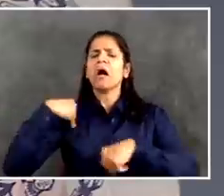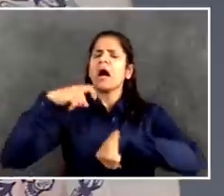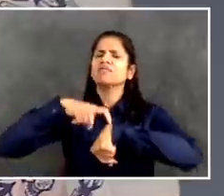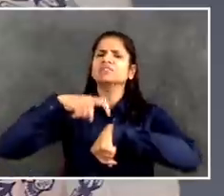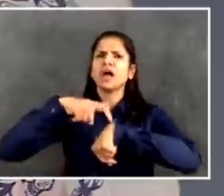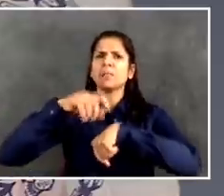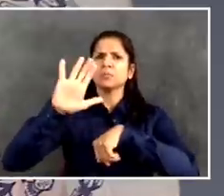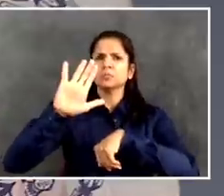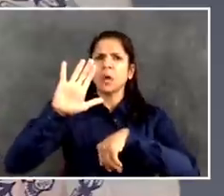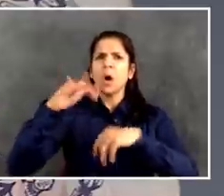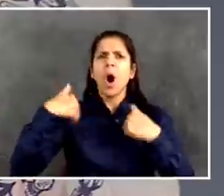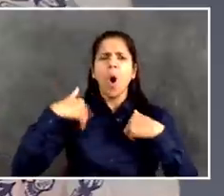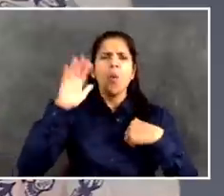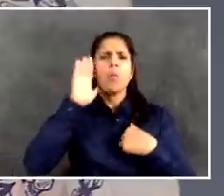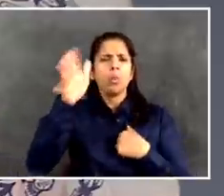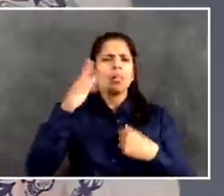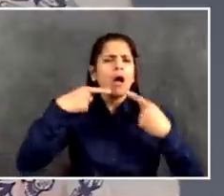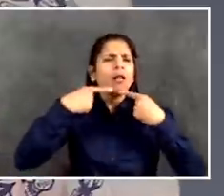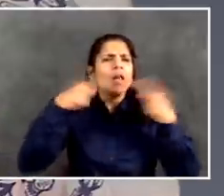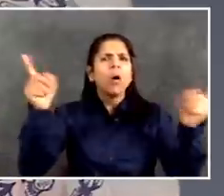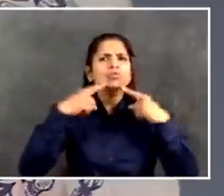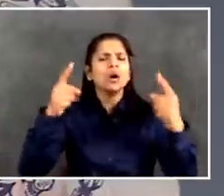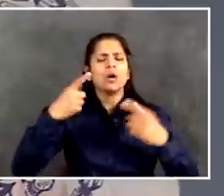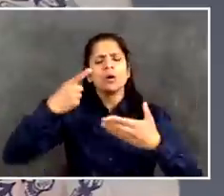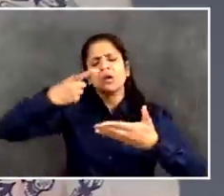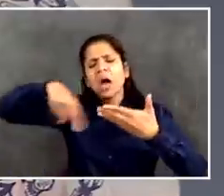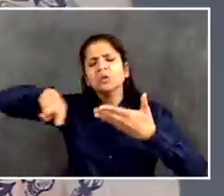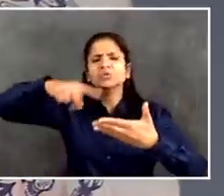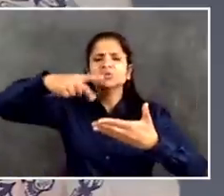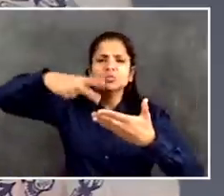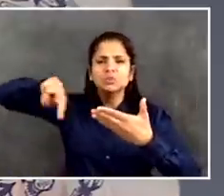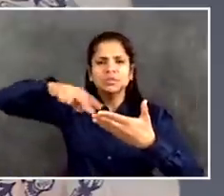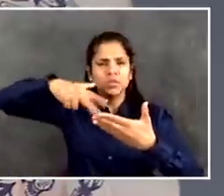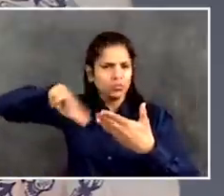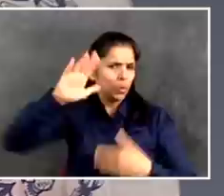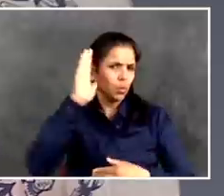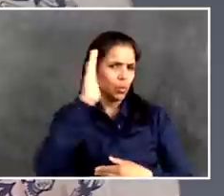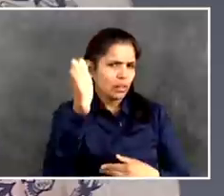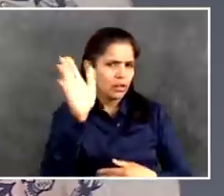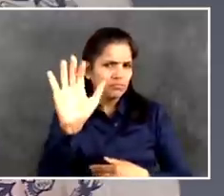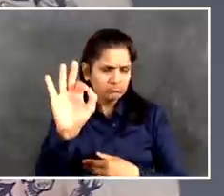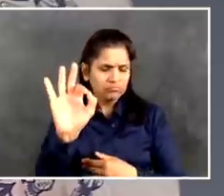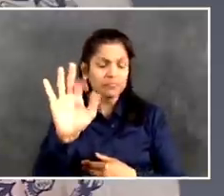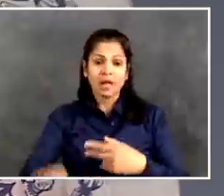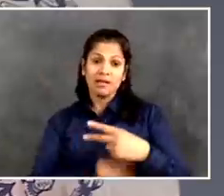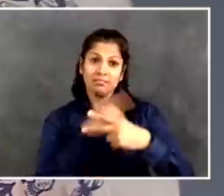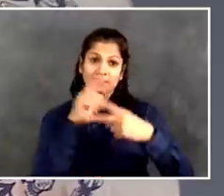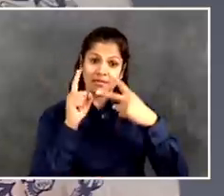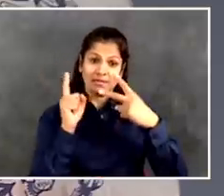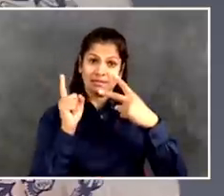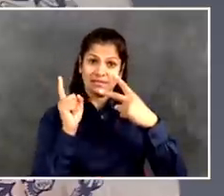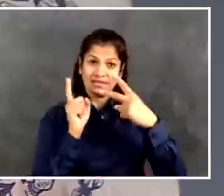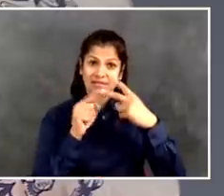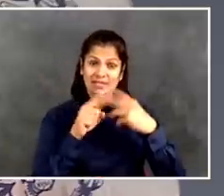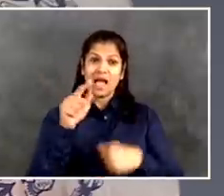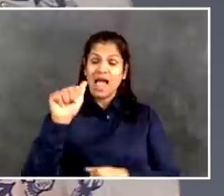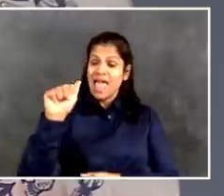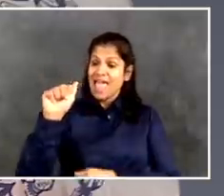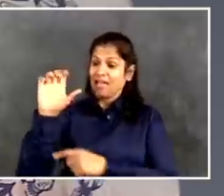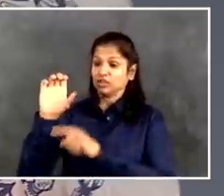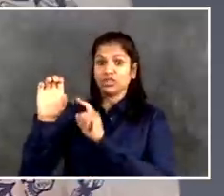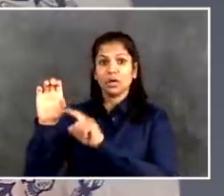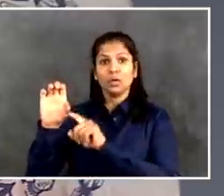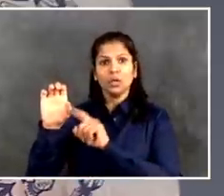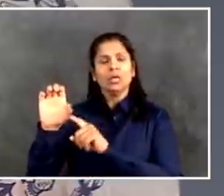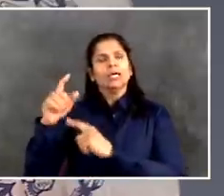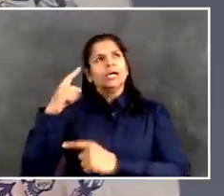things in a whole new way in this environment we're in. So what role